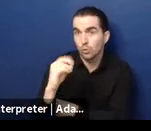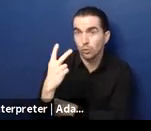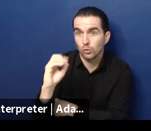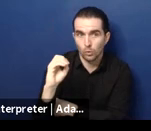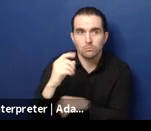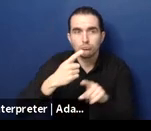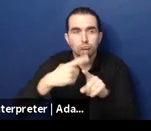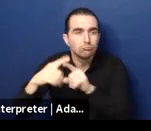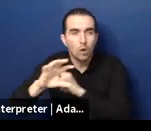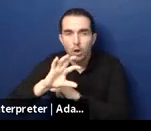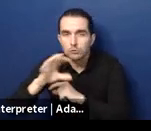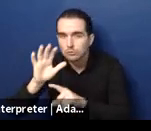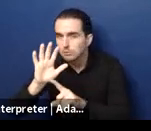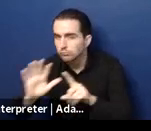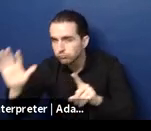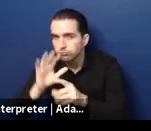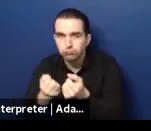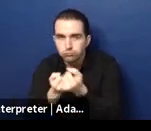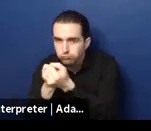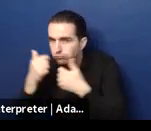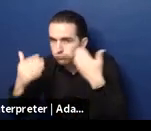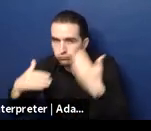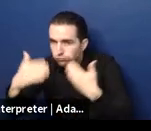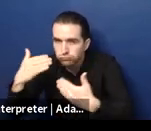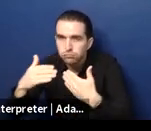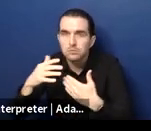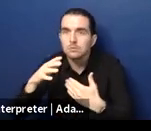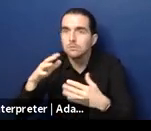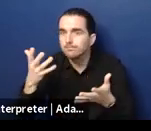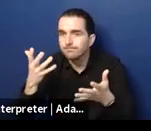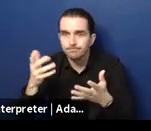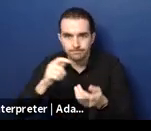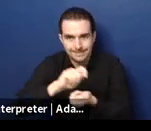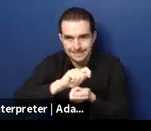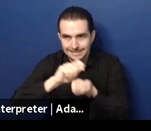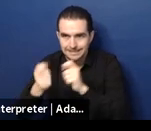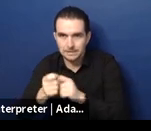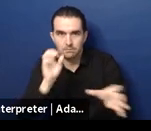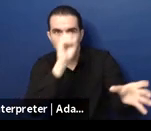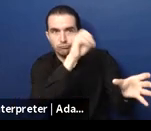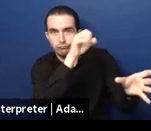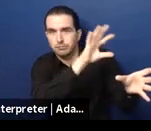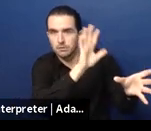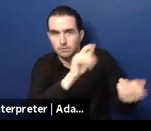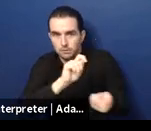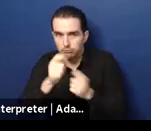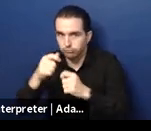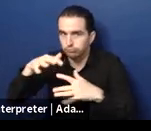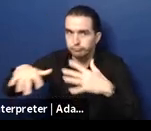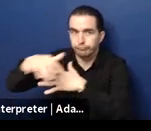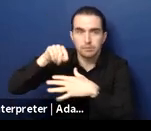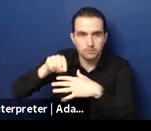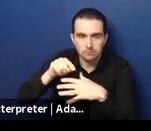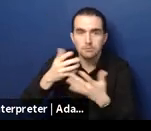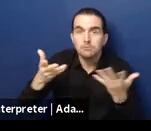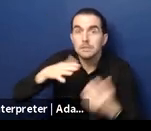and children who have experienced grave harm, violence, abuse, and exploitation in their older years. Next slide,